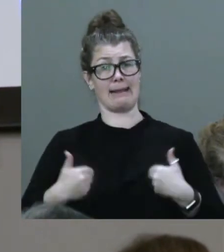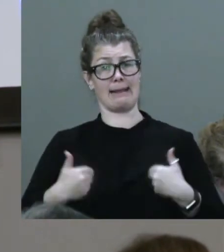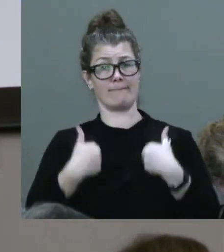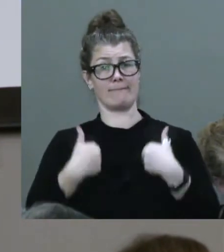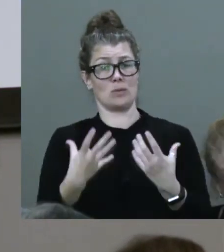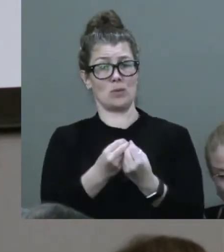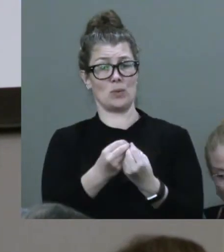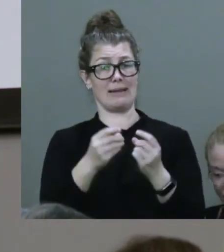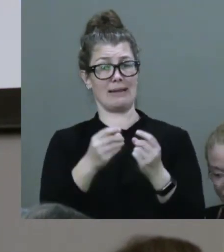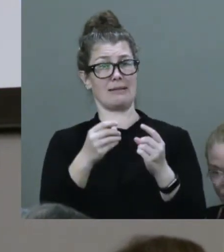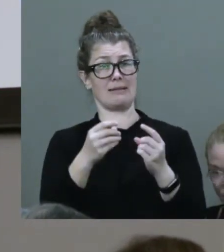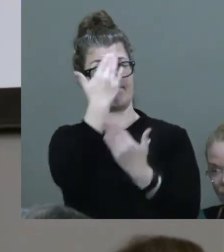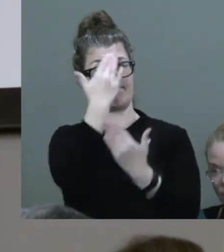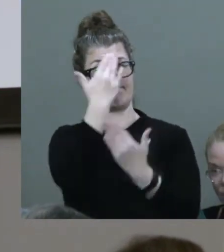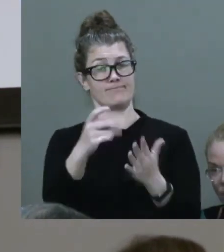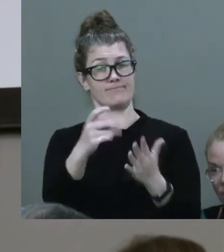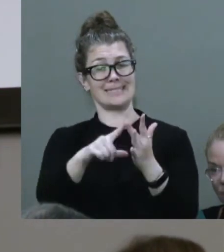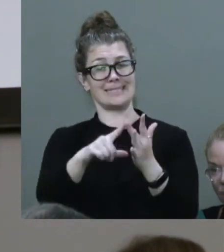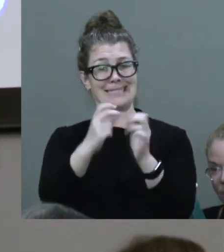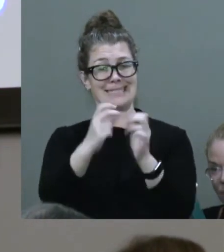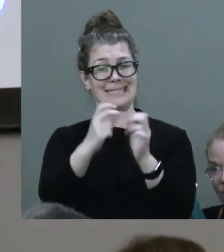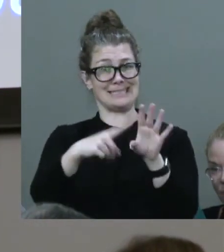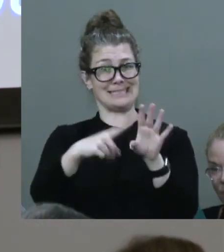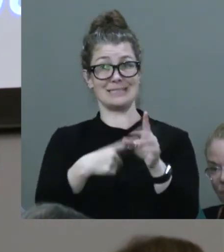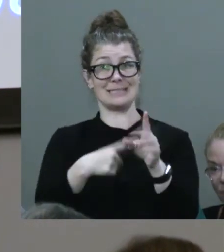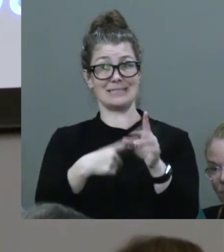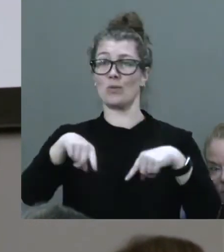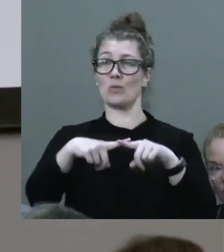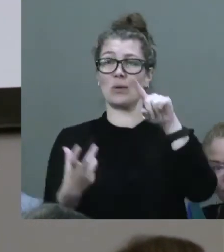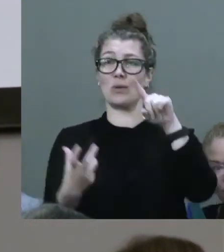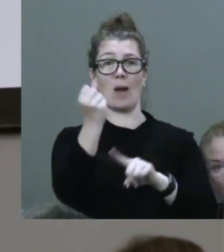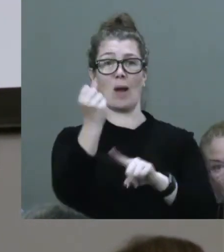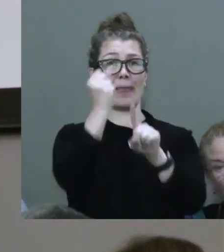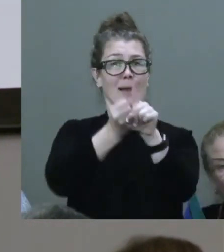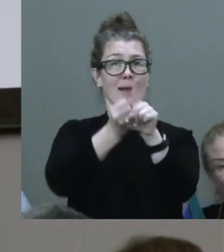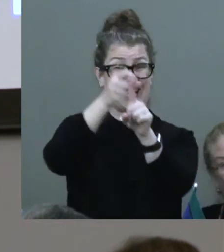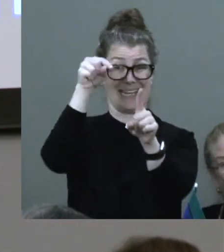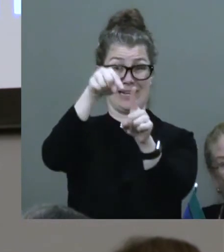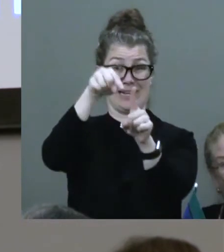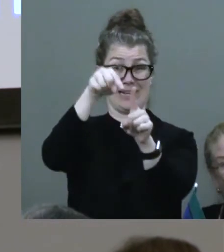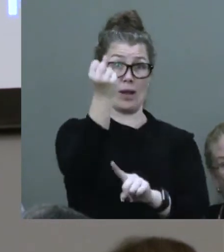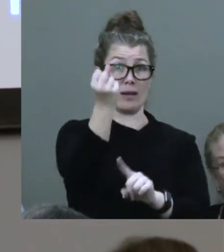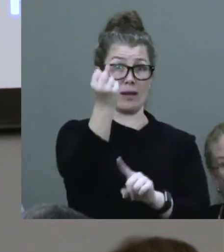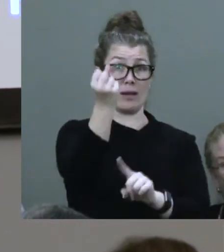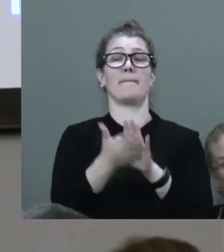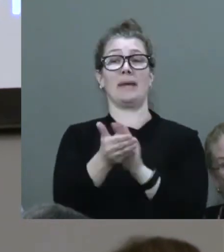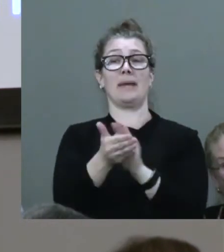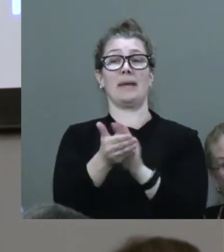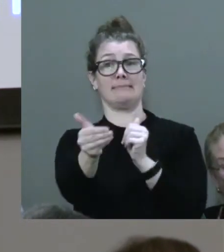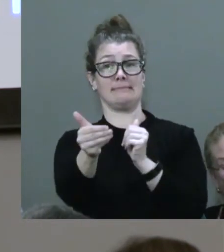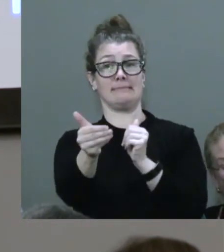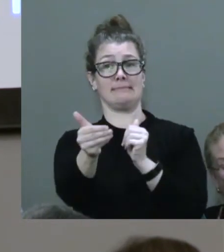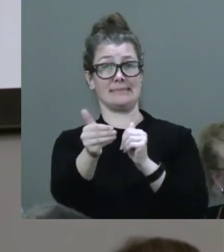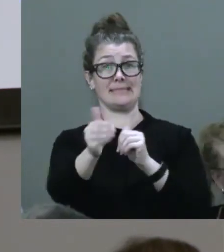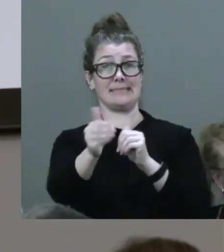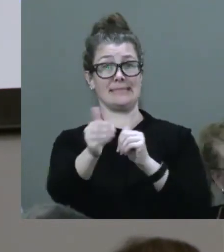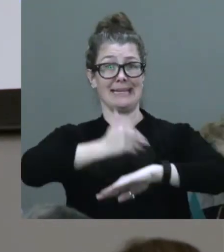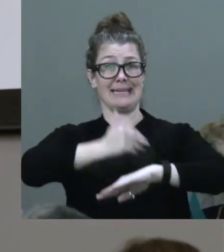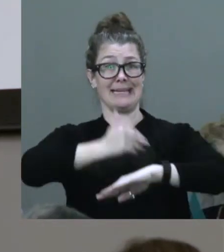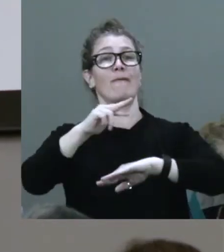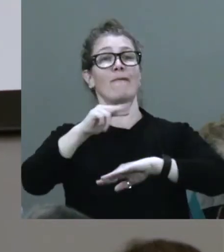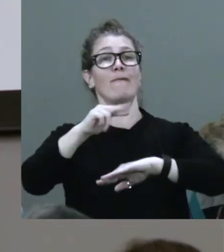We won that campaign and together laid a foundation for a shared future